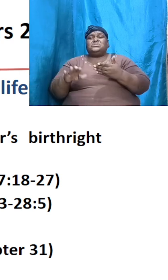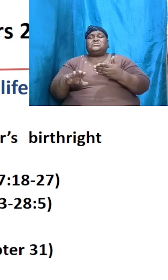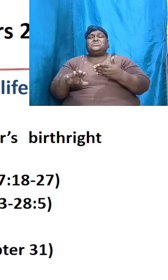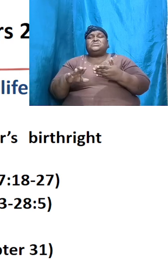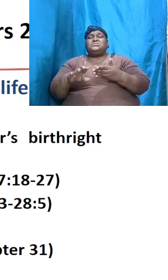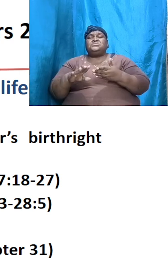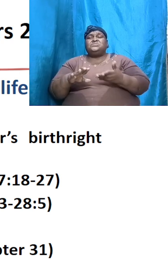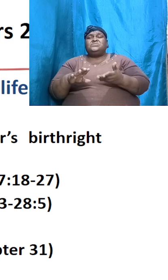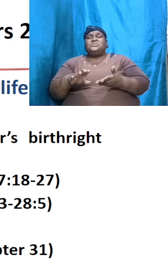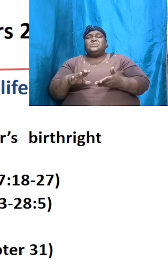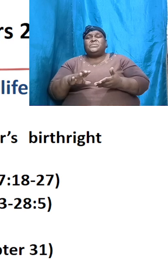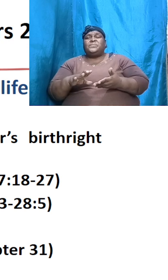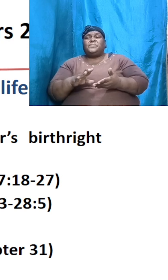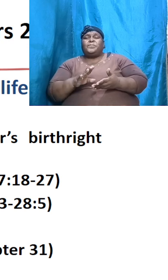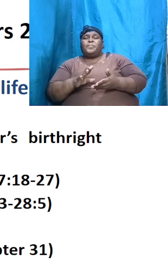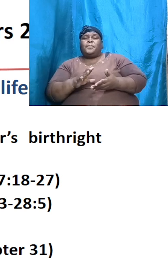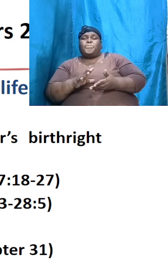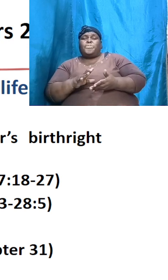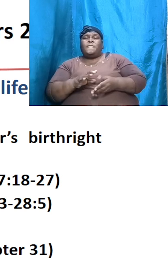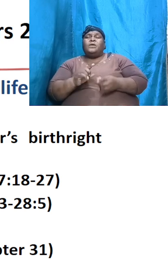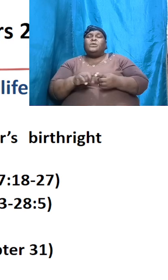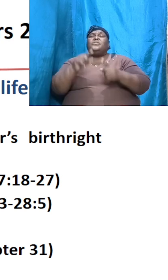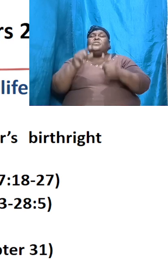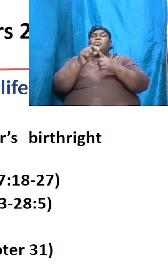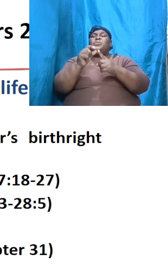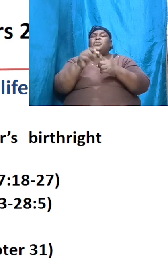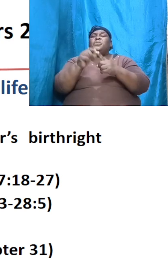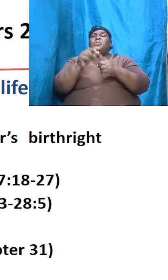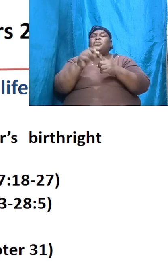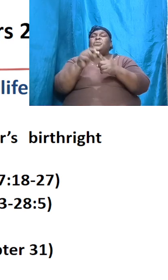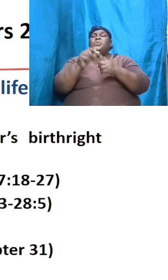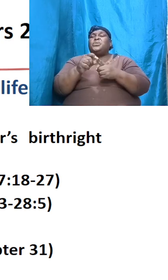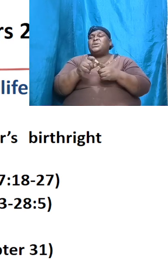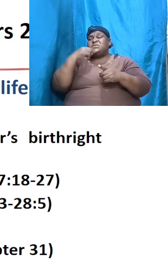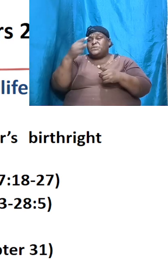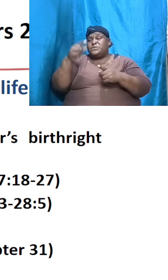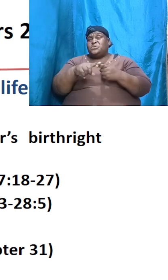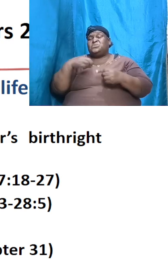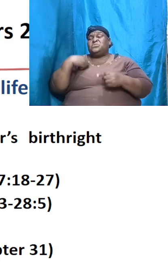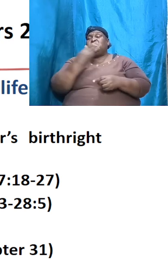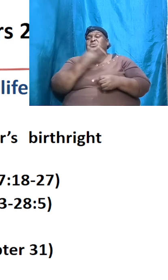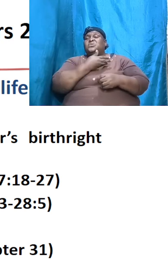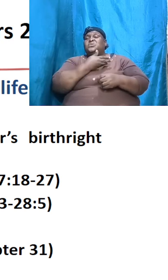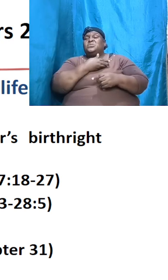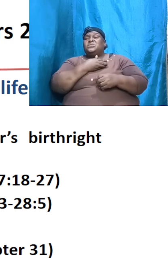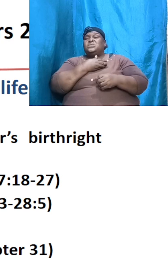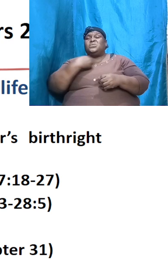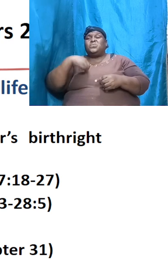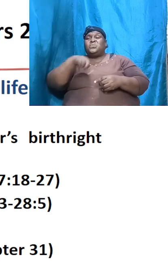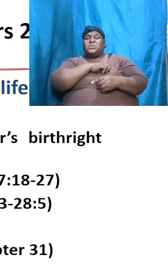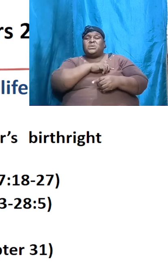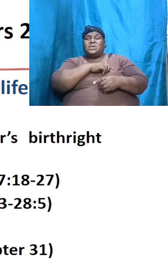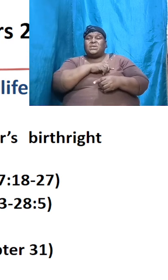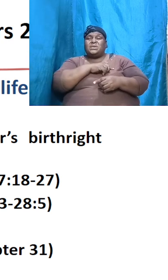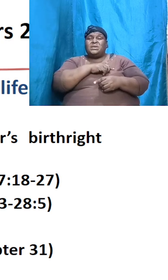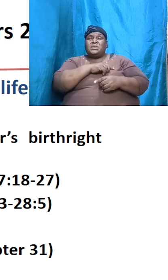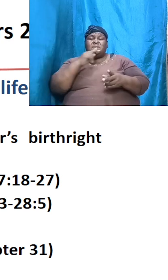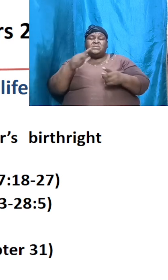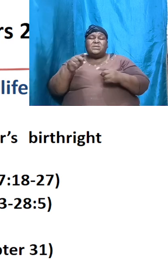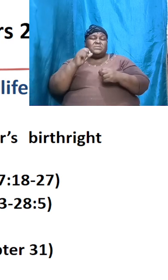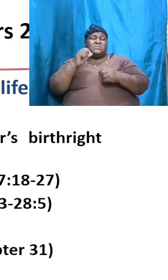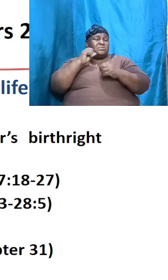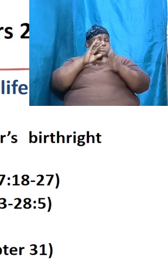when the word is presented to us and we seek to tune it out